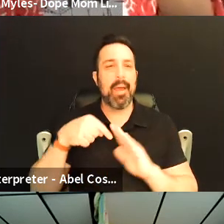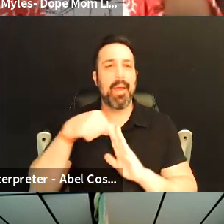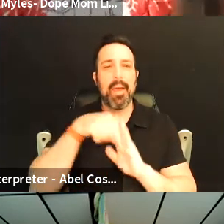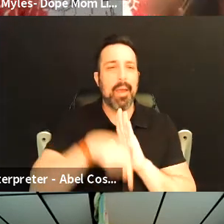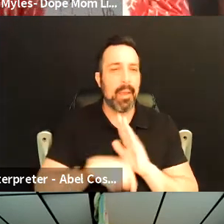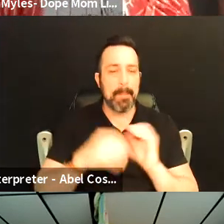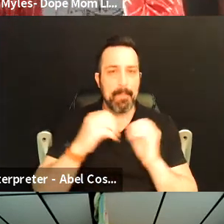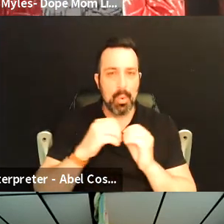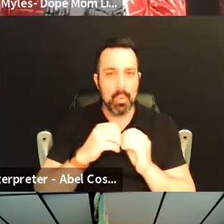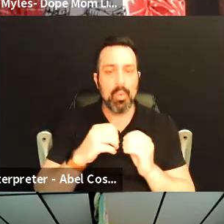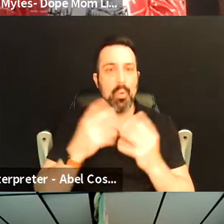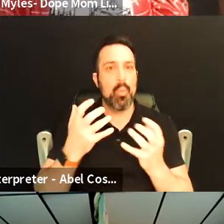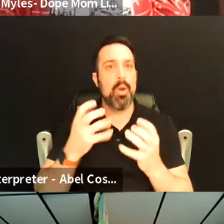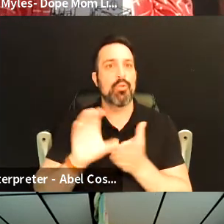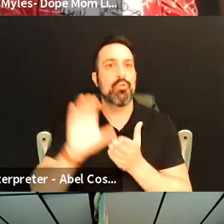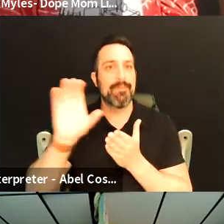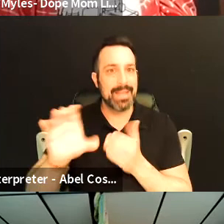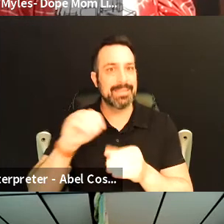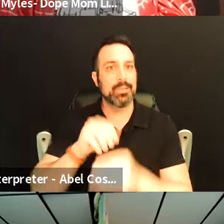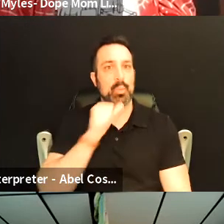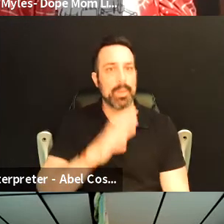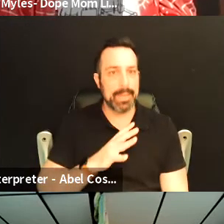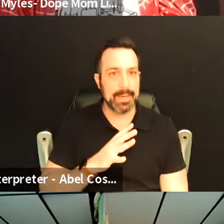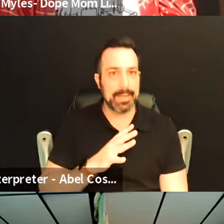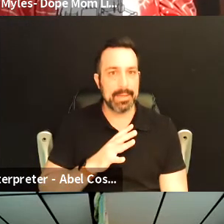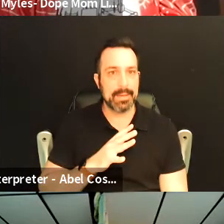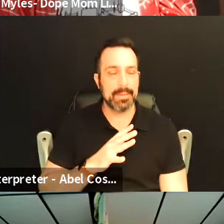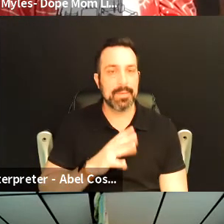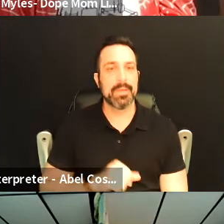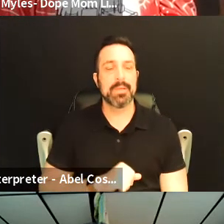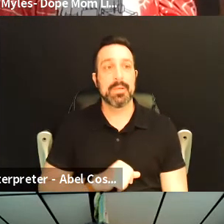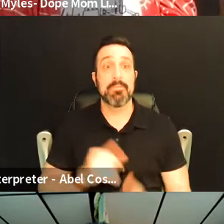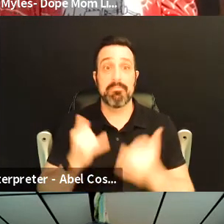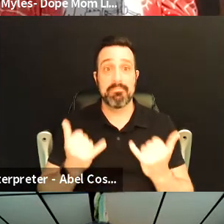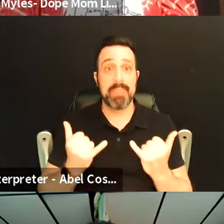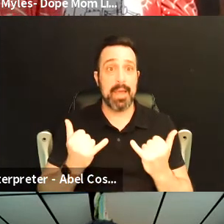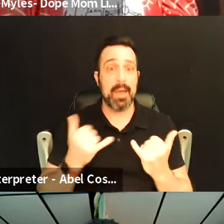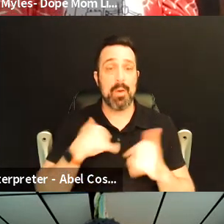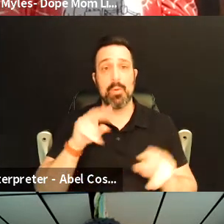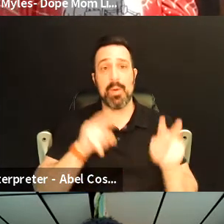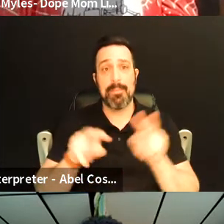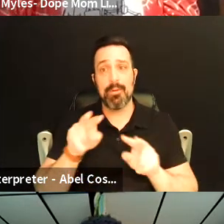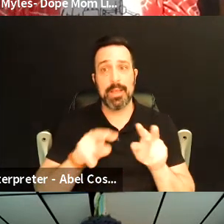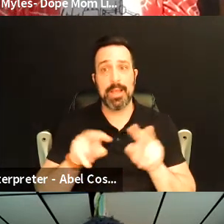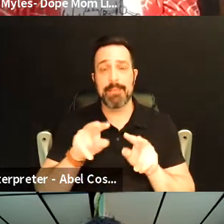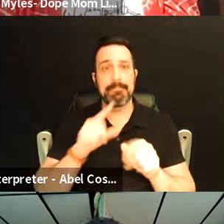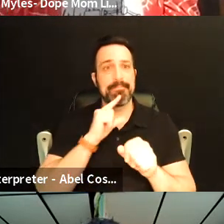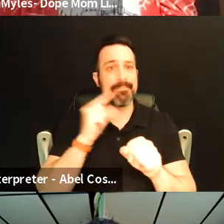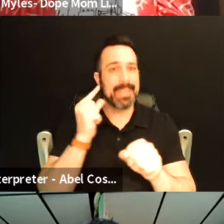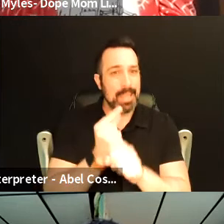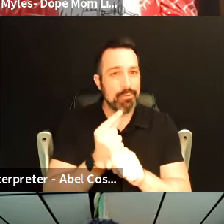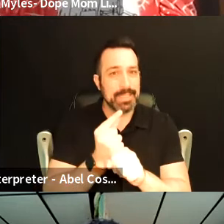and wanted to invest in women and um you know now I'm looking at you know guarantees